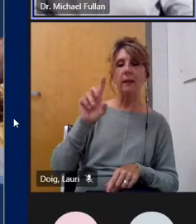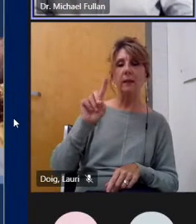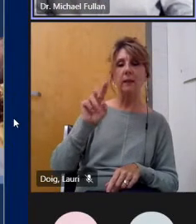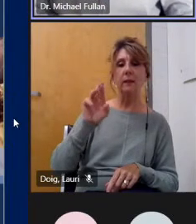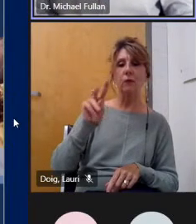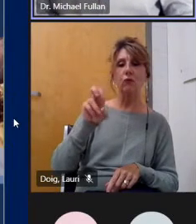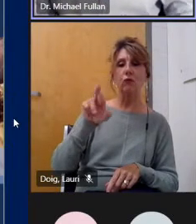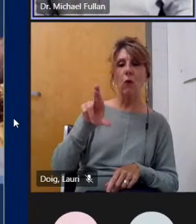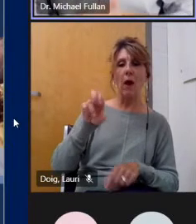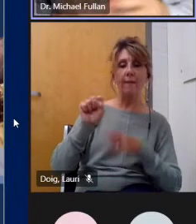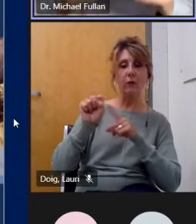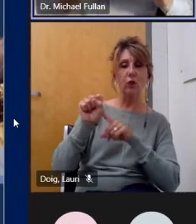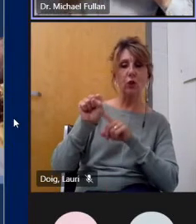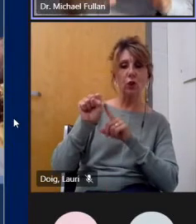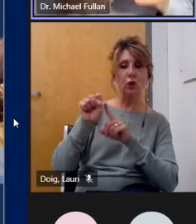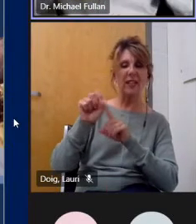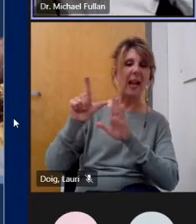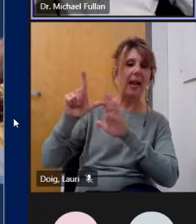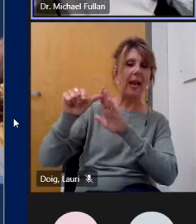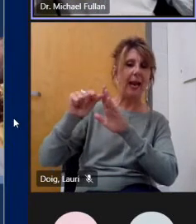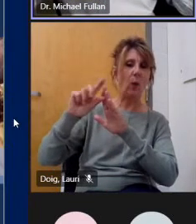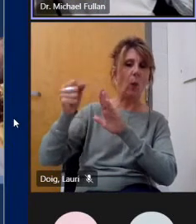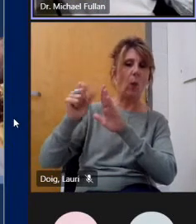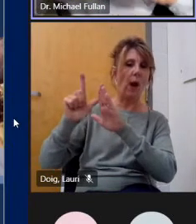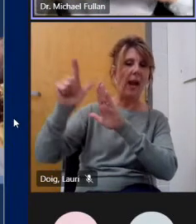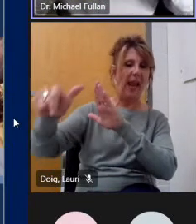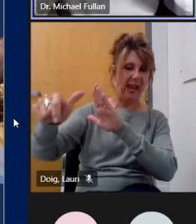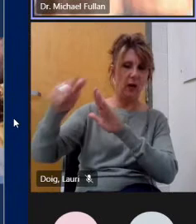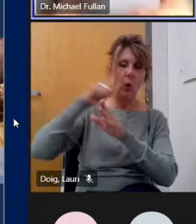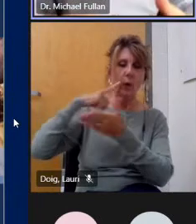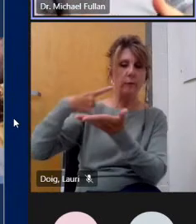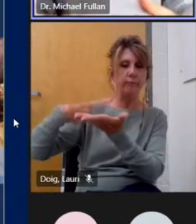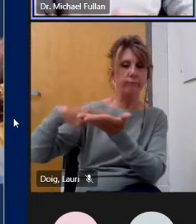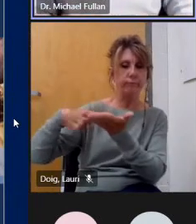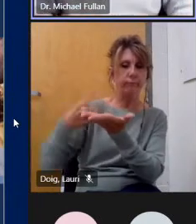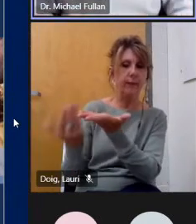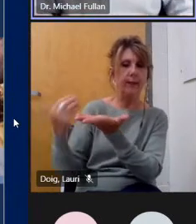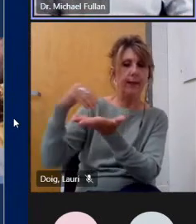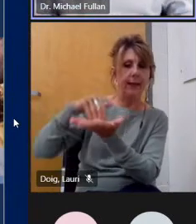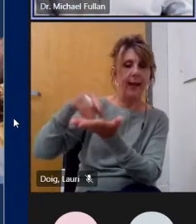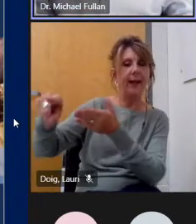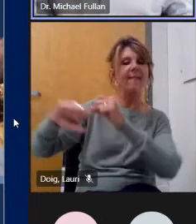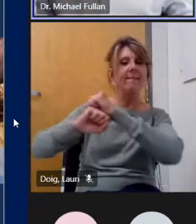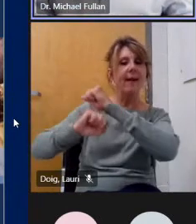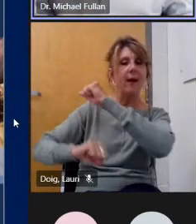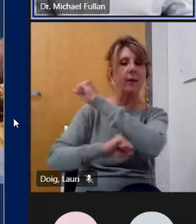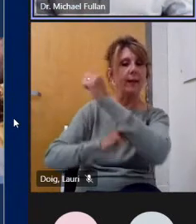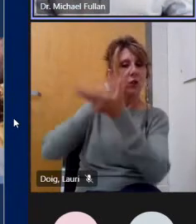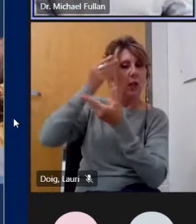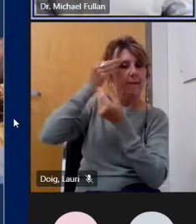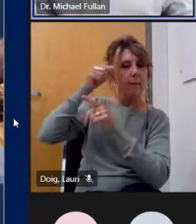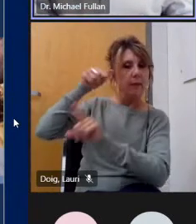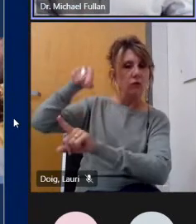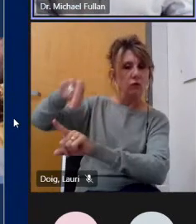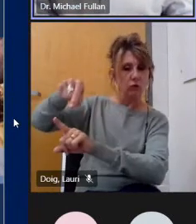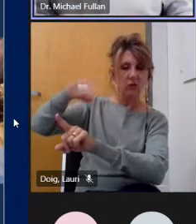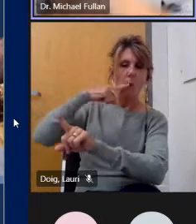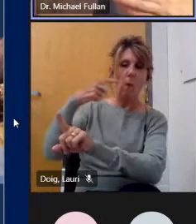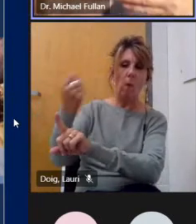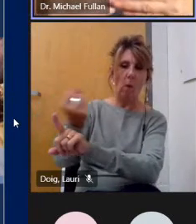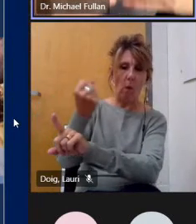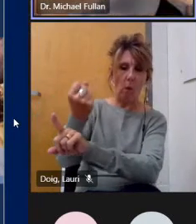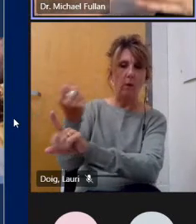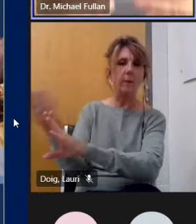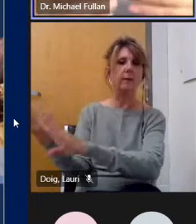february 12th about what should be the foundations of the solution but i'm really going to deal more with you about the uh the